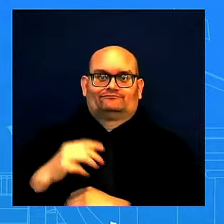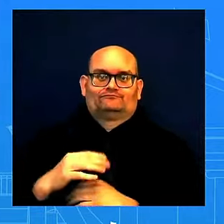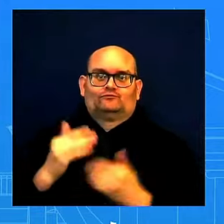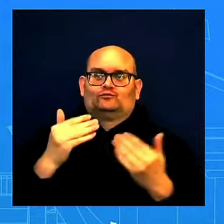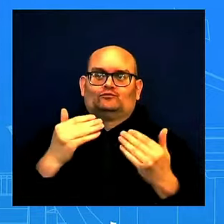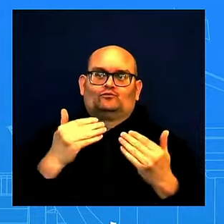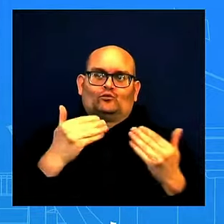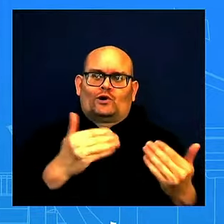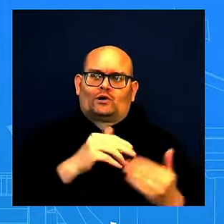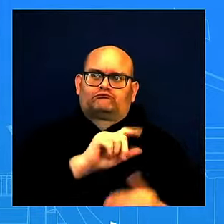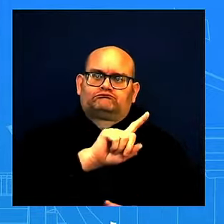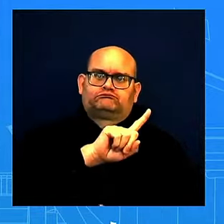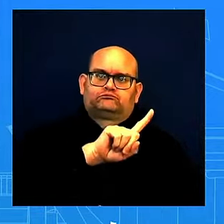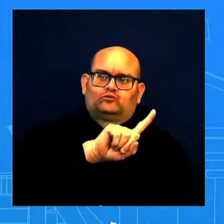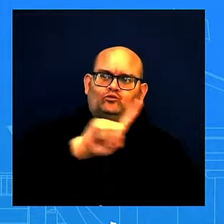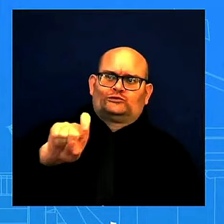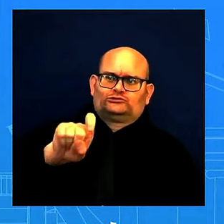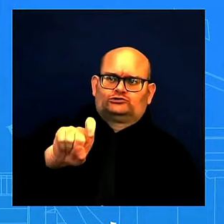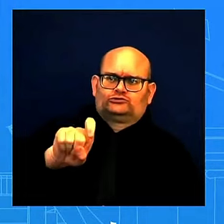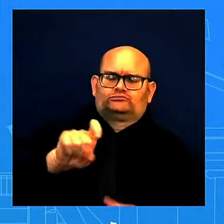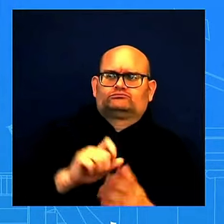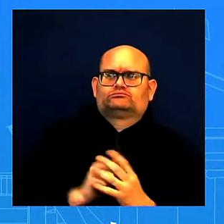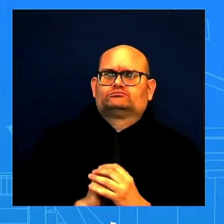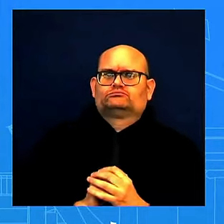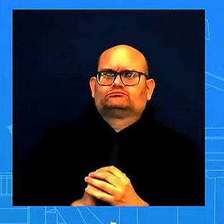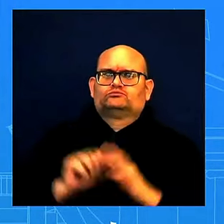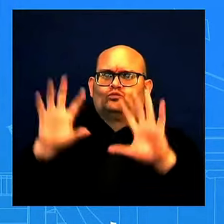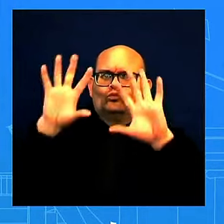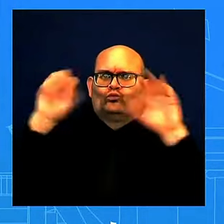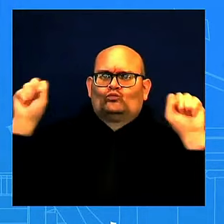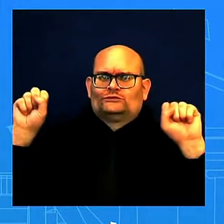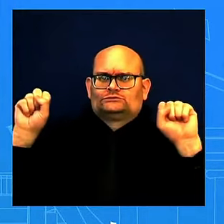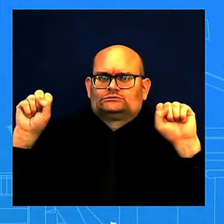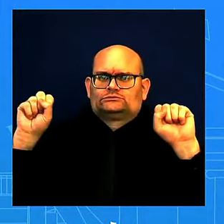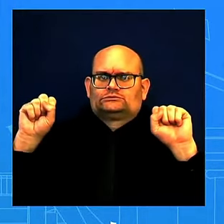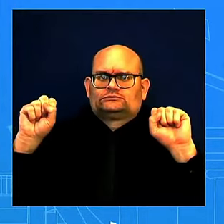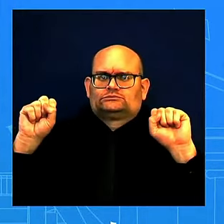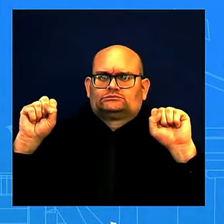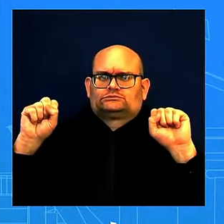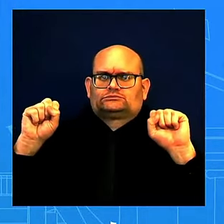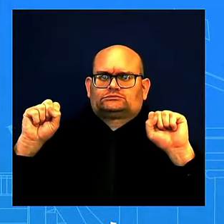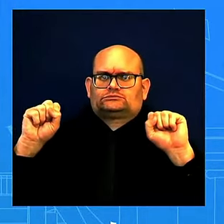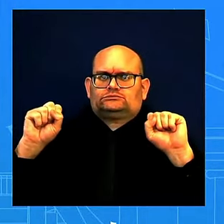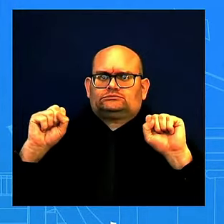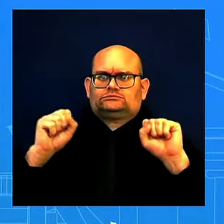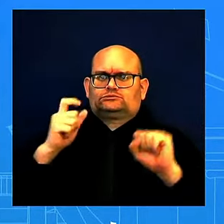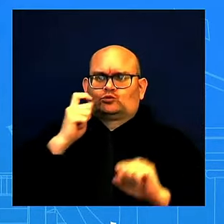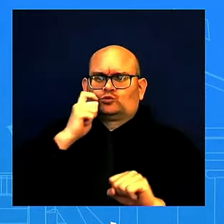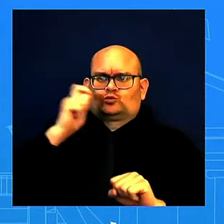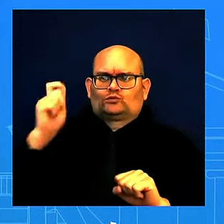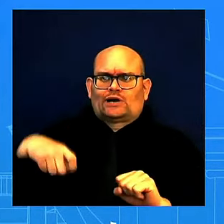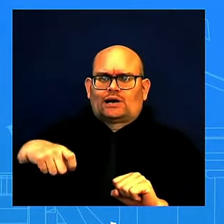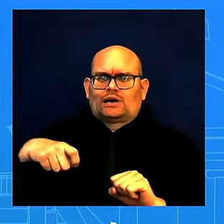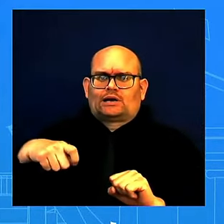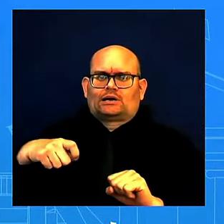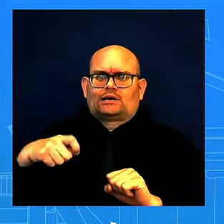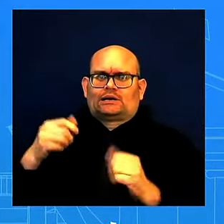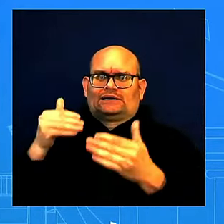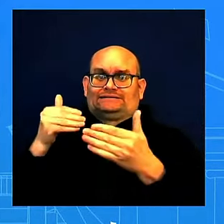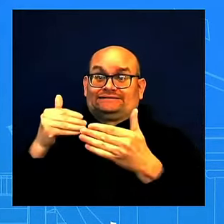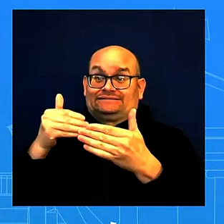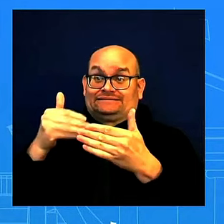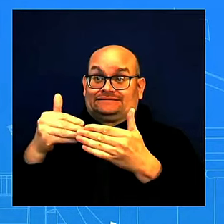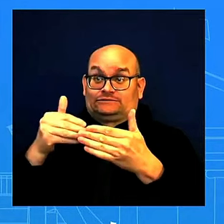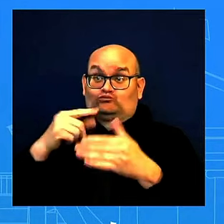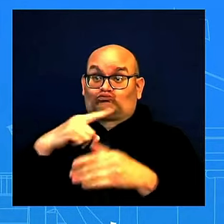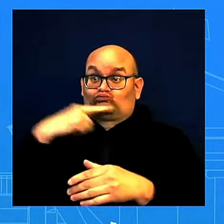thinking about the bordering incursion that Ukraine is currently making into Russia? Has he got any concerns that that could sort of make a